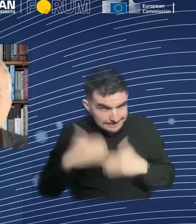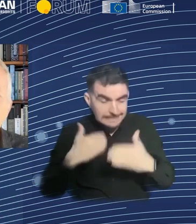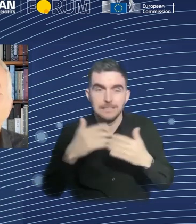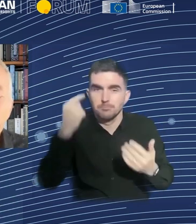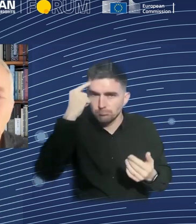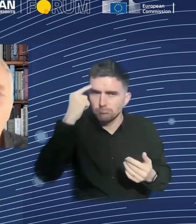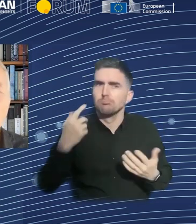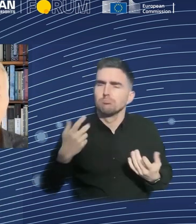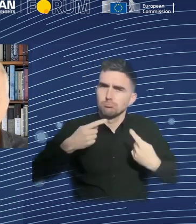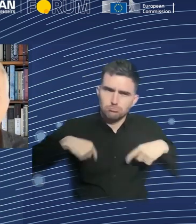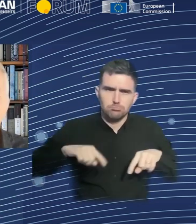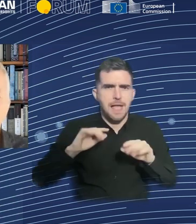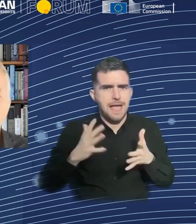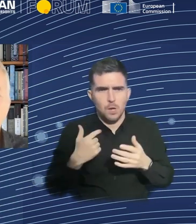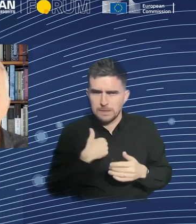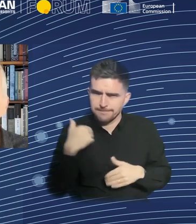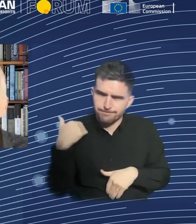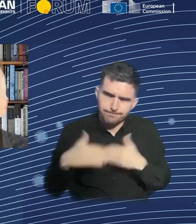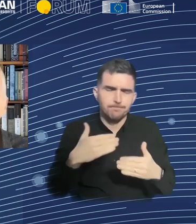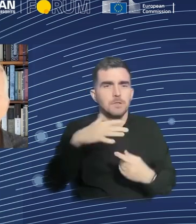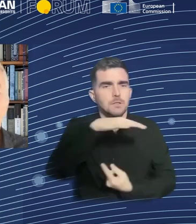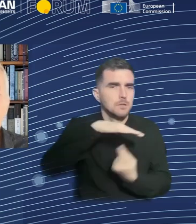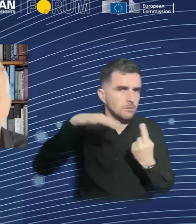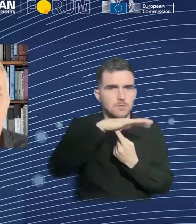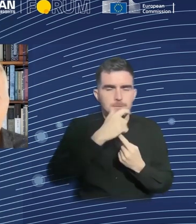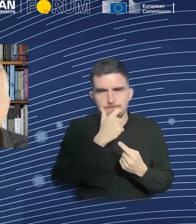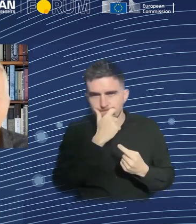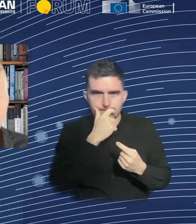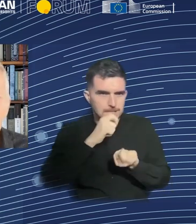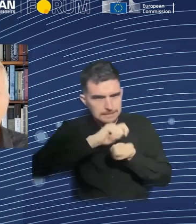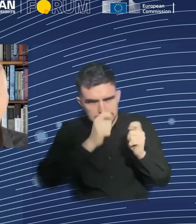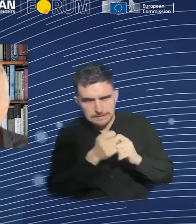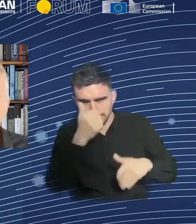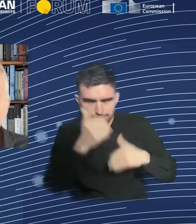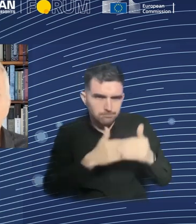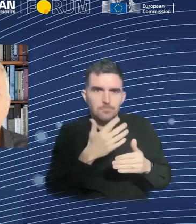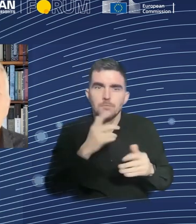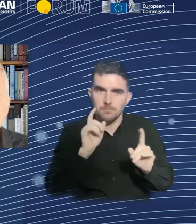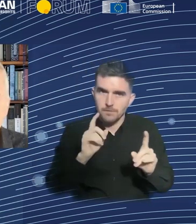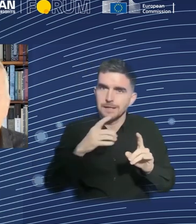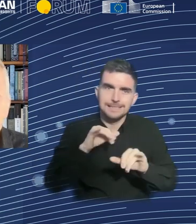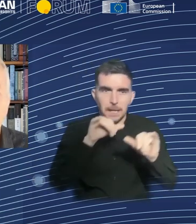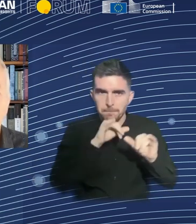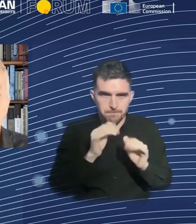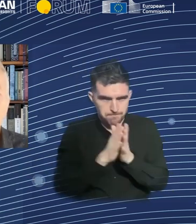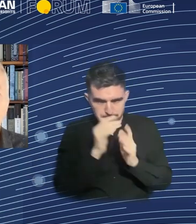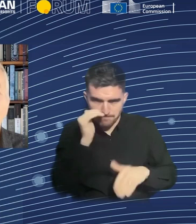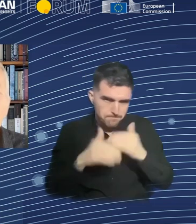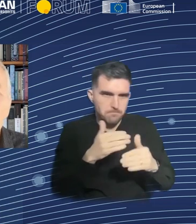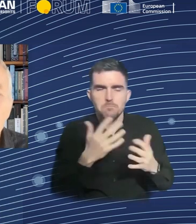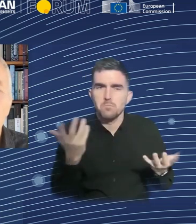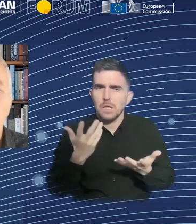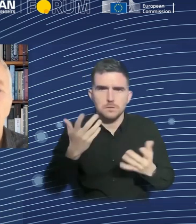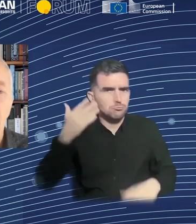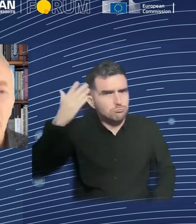we face today. How we deploy. This is why when I say WTF, what's the future? It's up to us. What